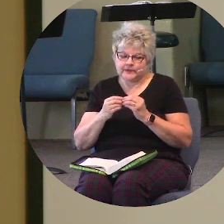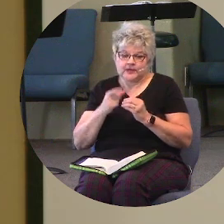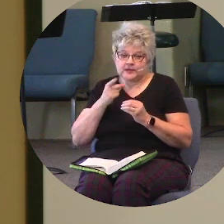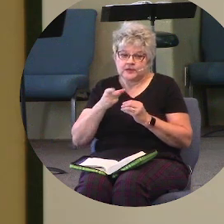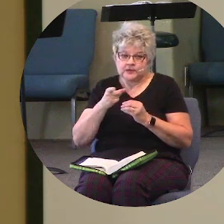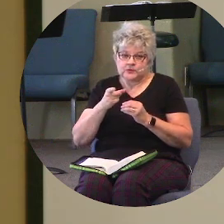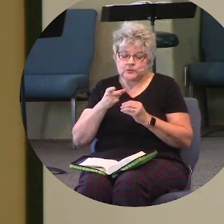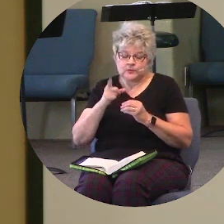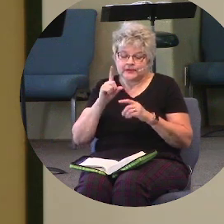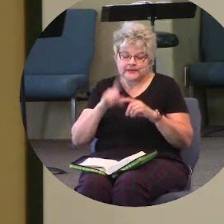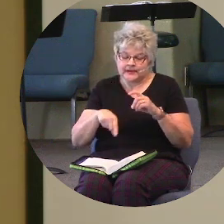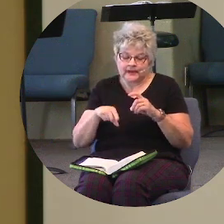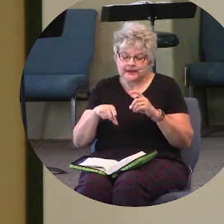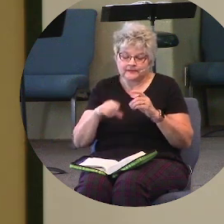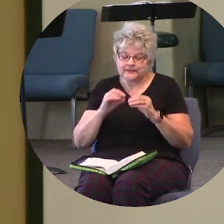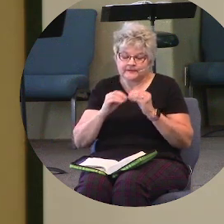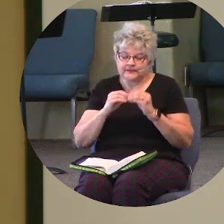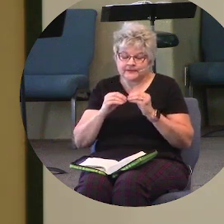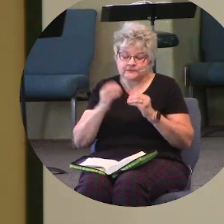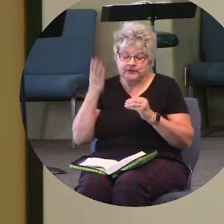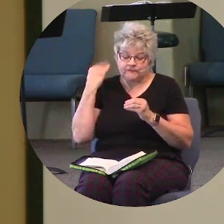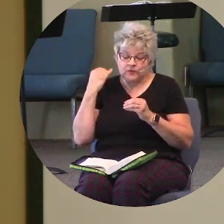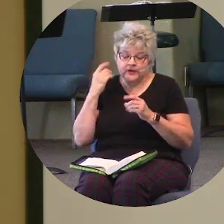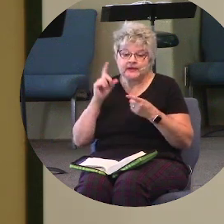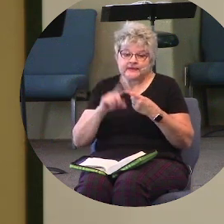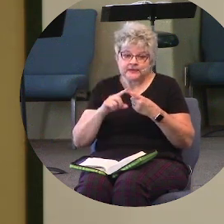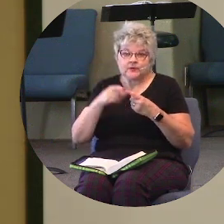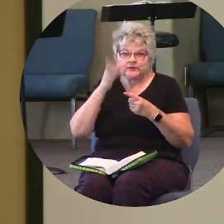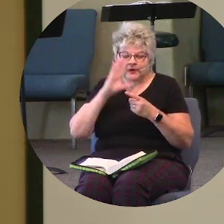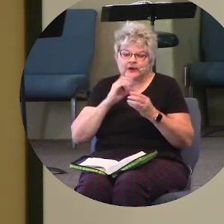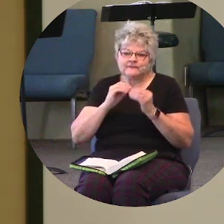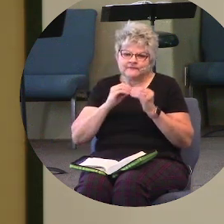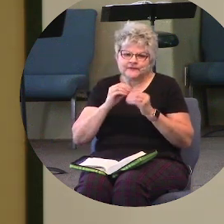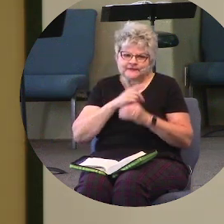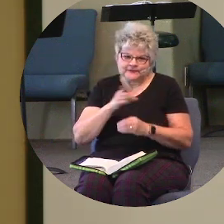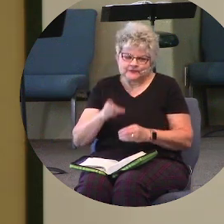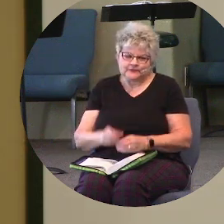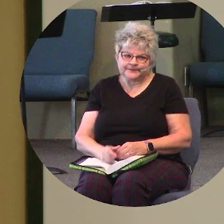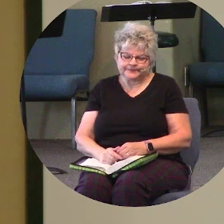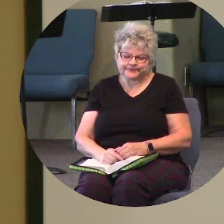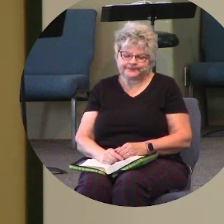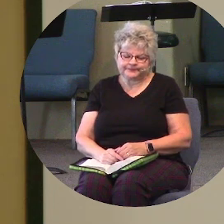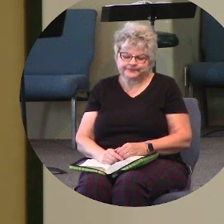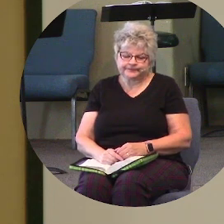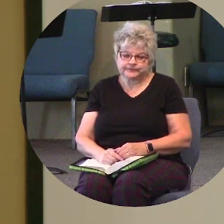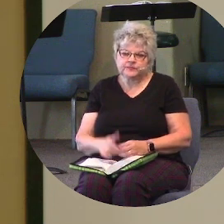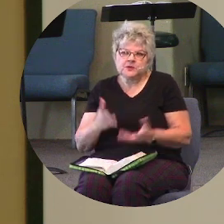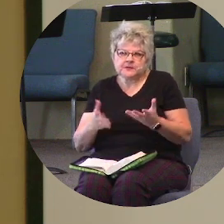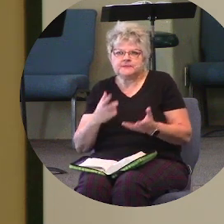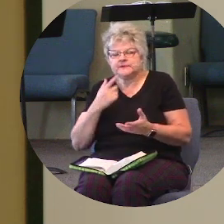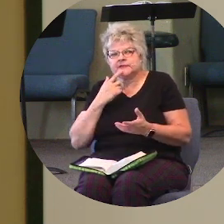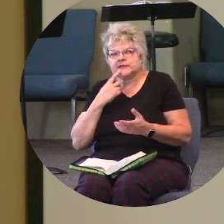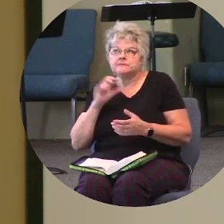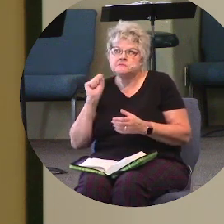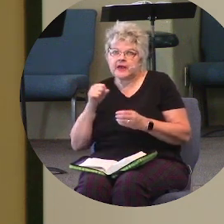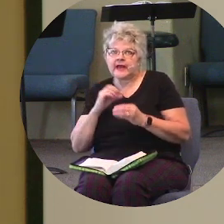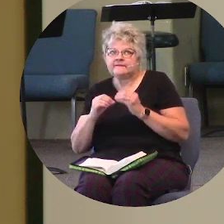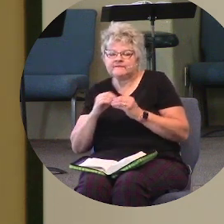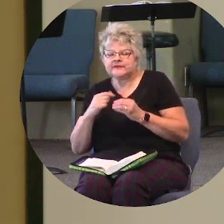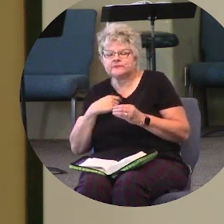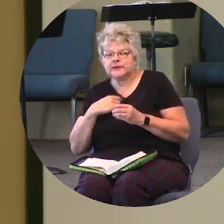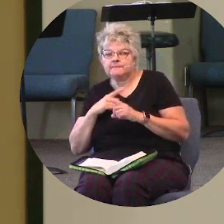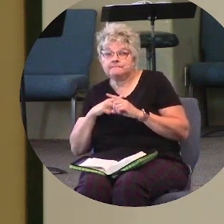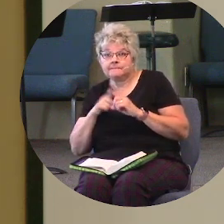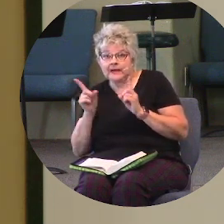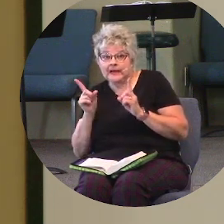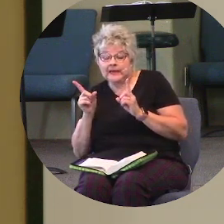couldn't be fixed until God fixed you. And you might be saying, yeah, he fixed me, but,